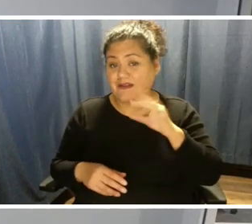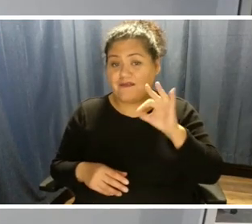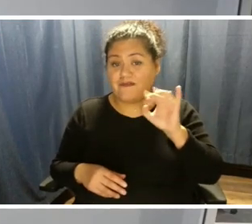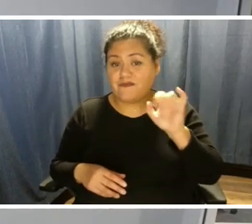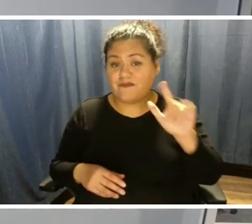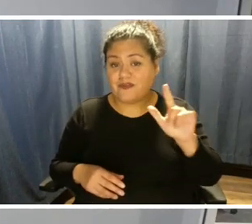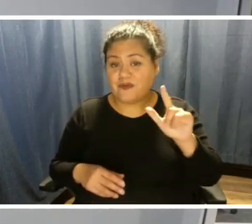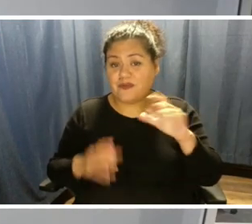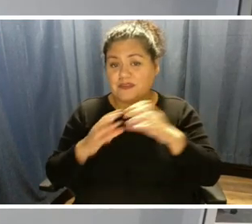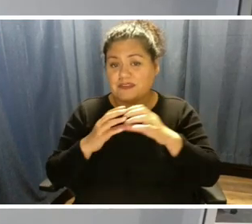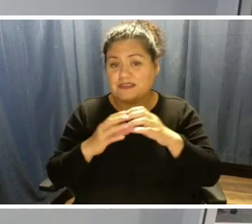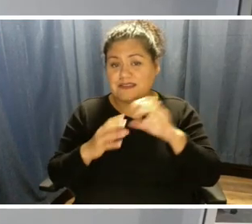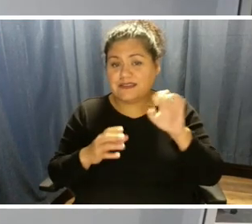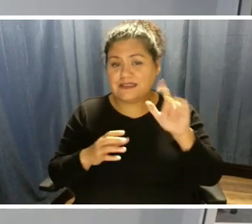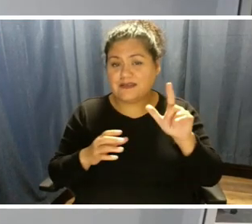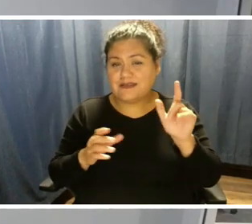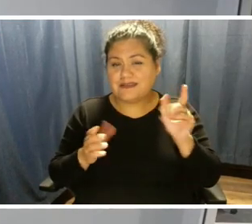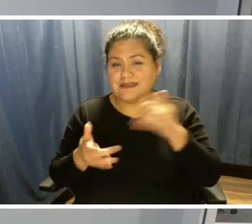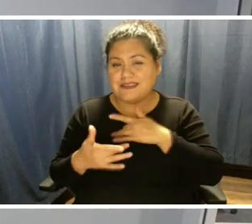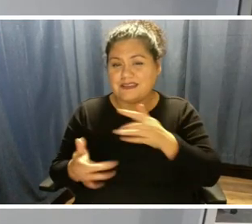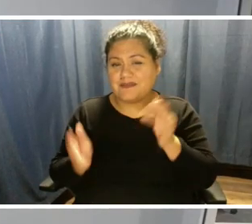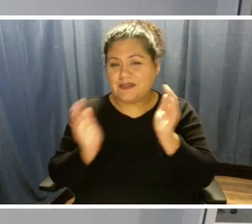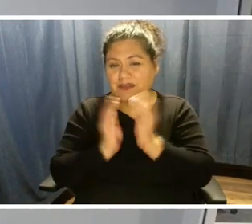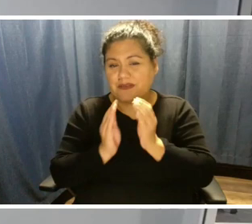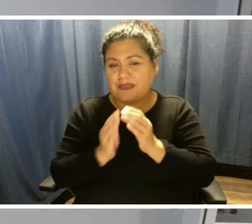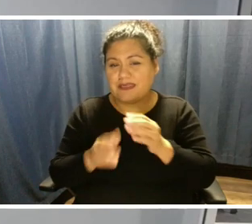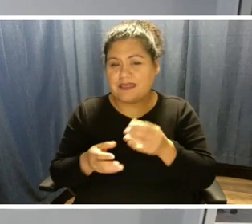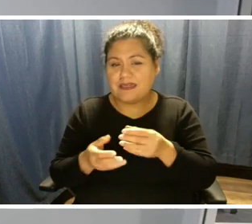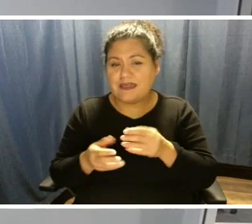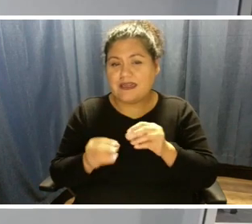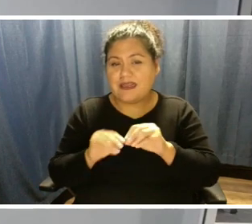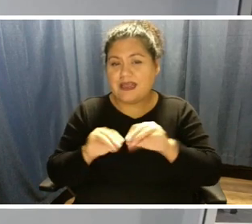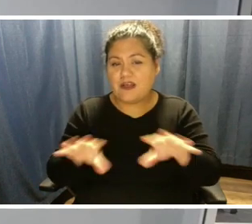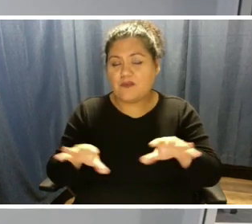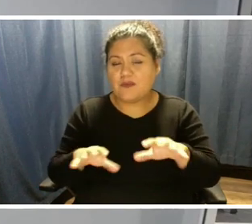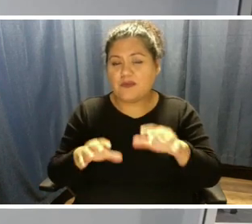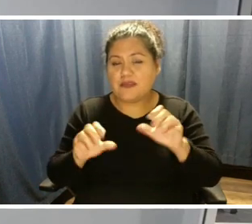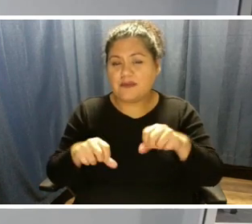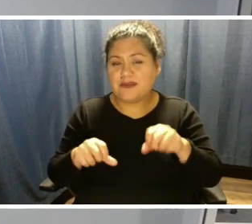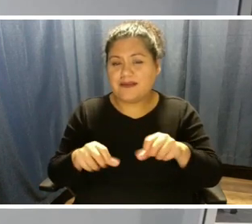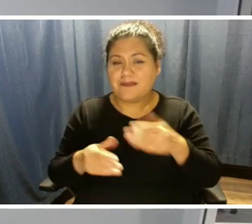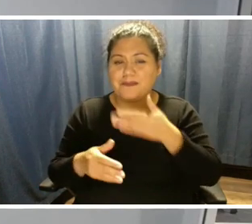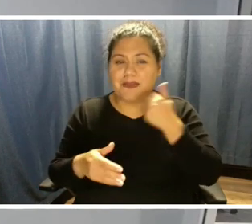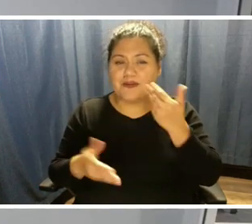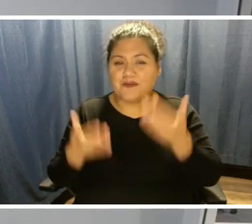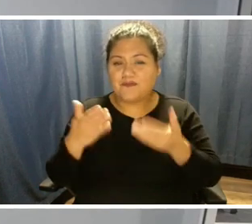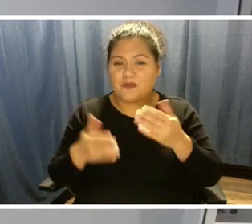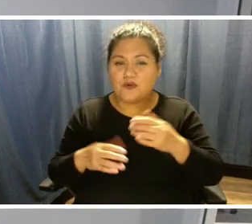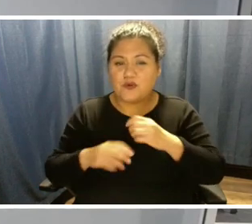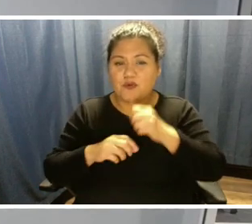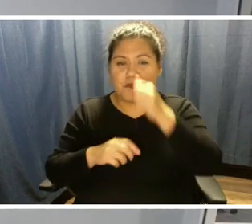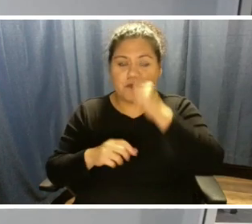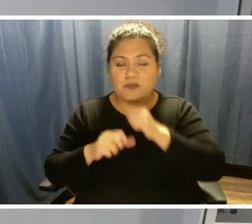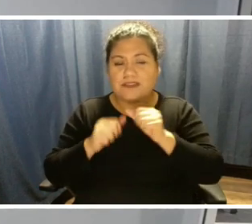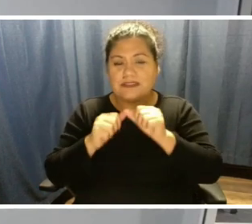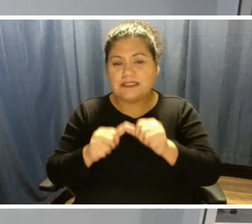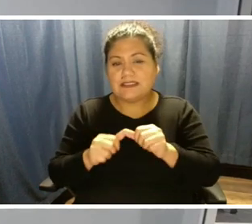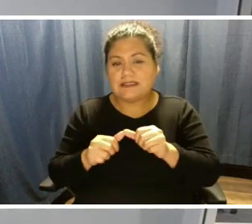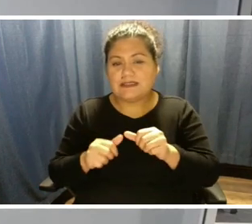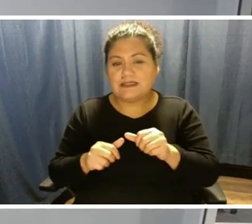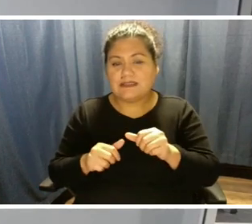small in output capacity, making them probably better suited for resiliency uses and such as